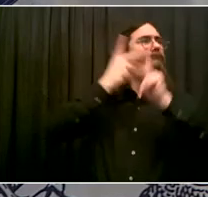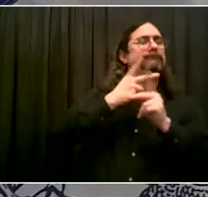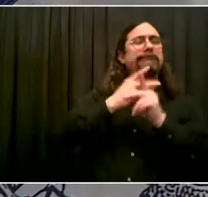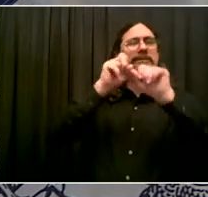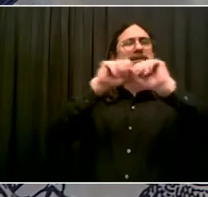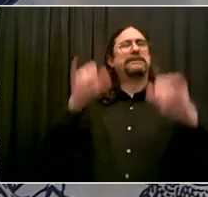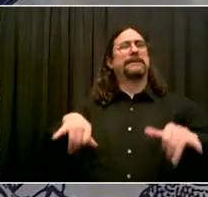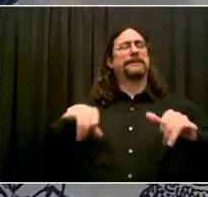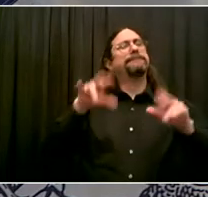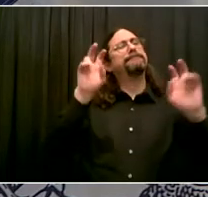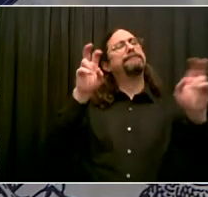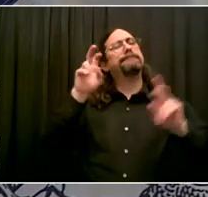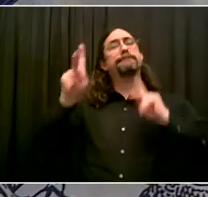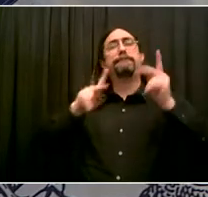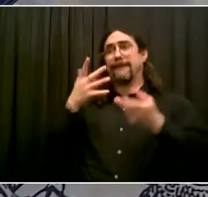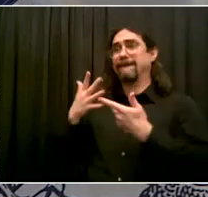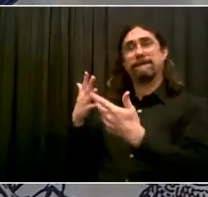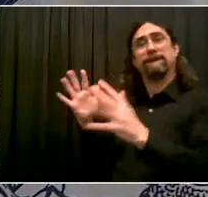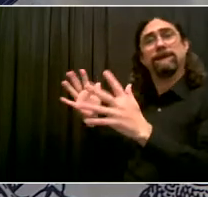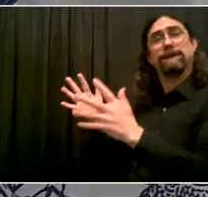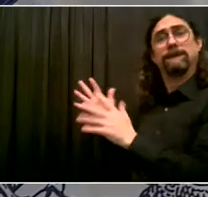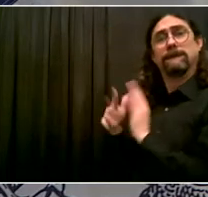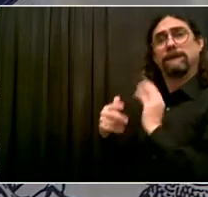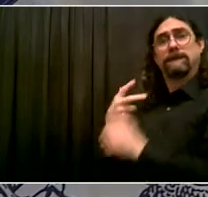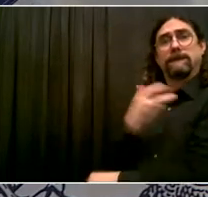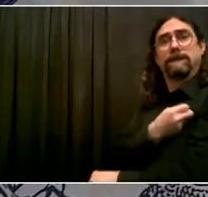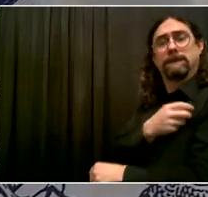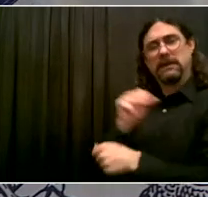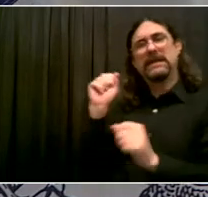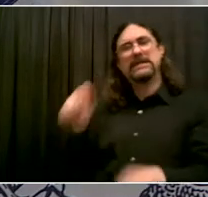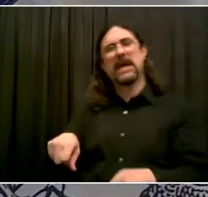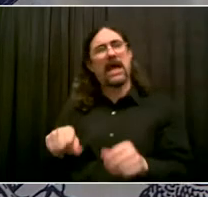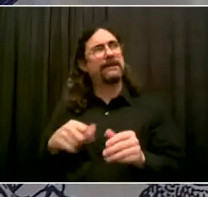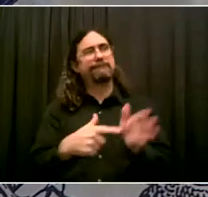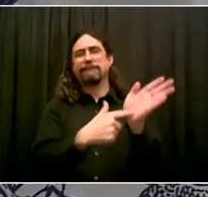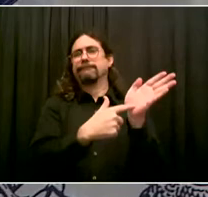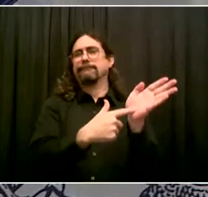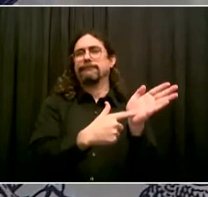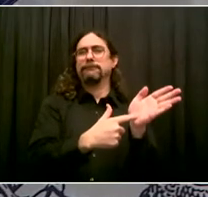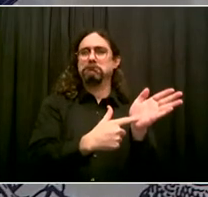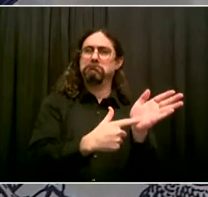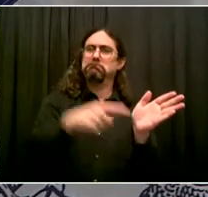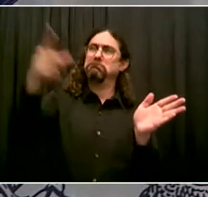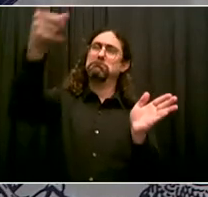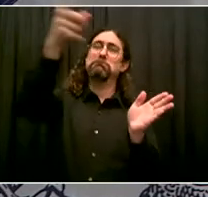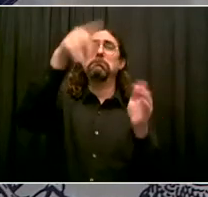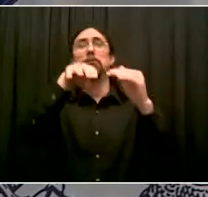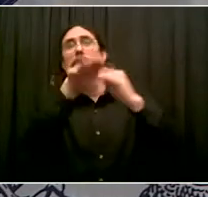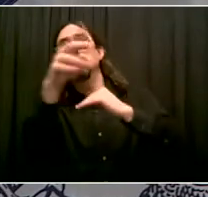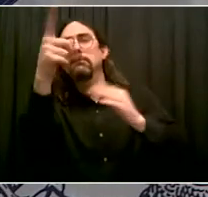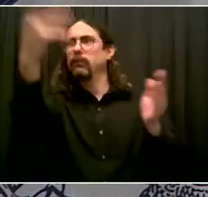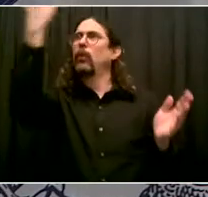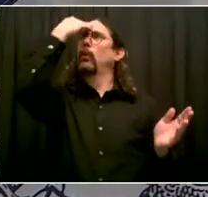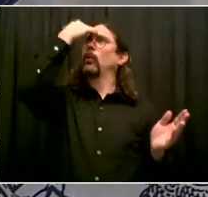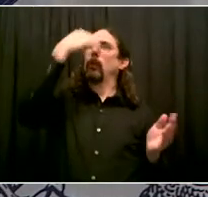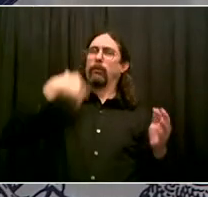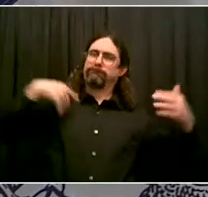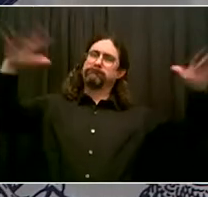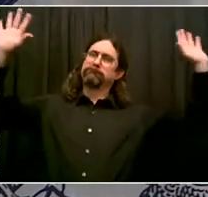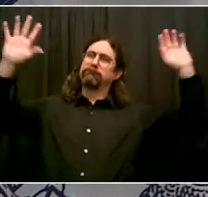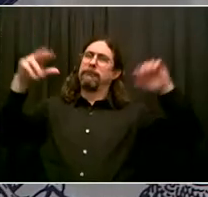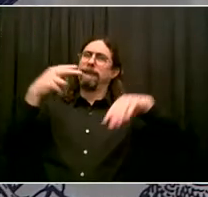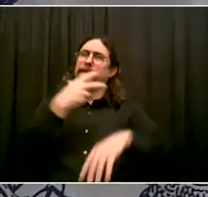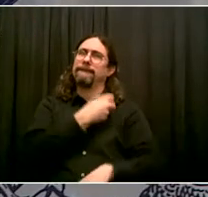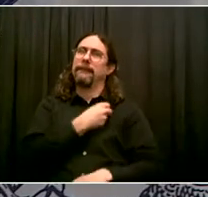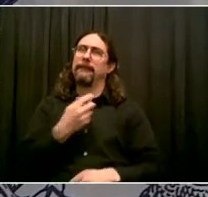our reopening efforts. So we're working on that now. But the most important thing is for everyone to get out and get vaccinated. And this